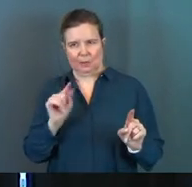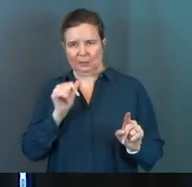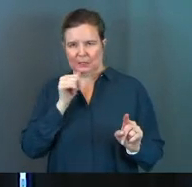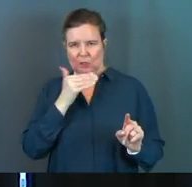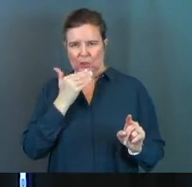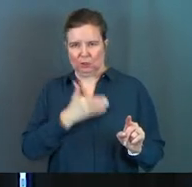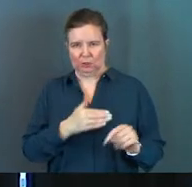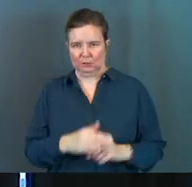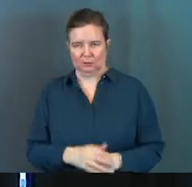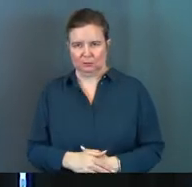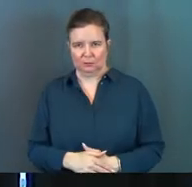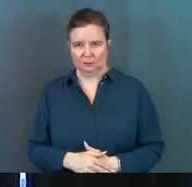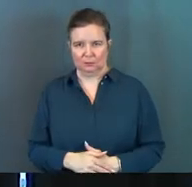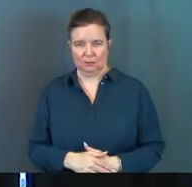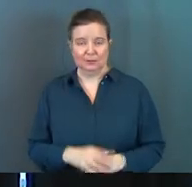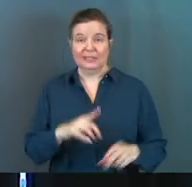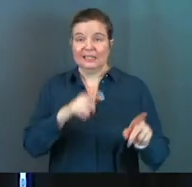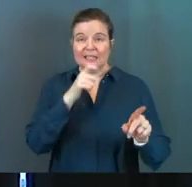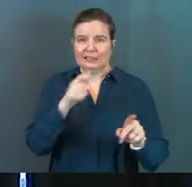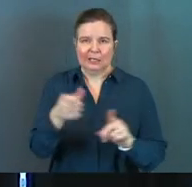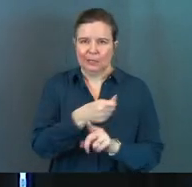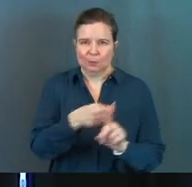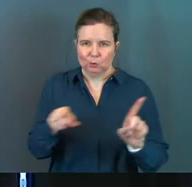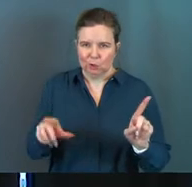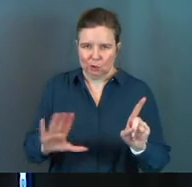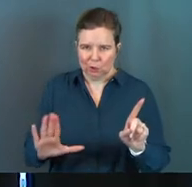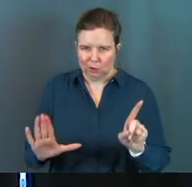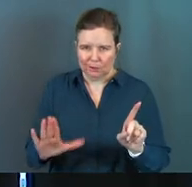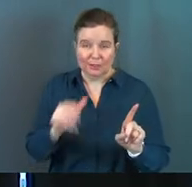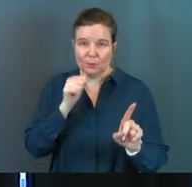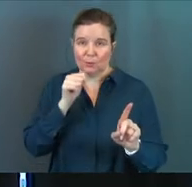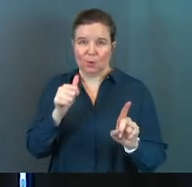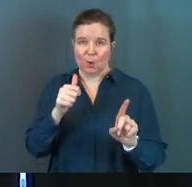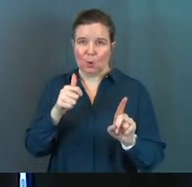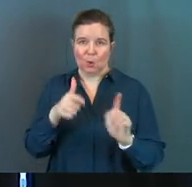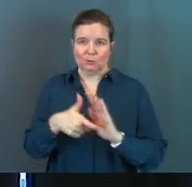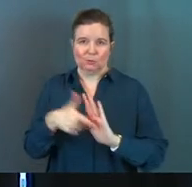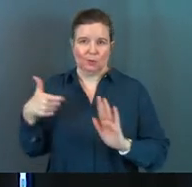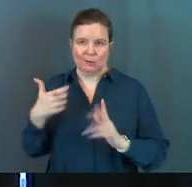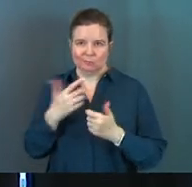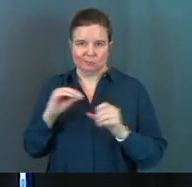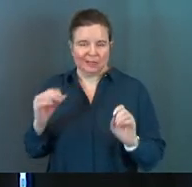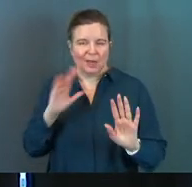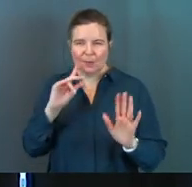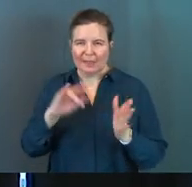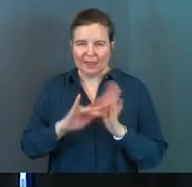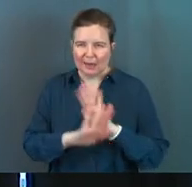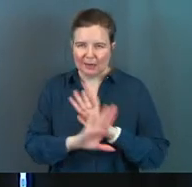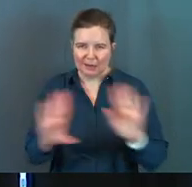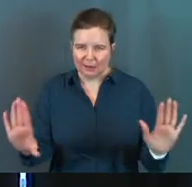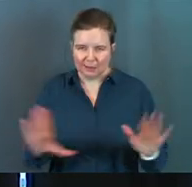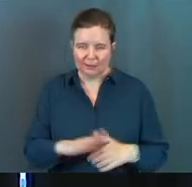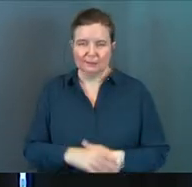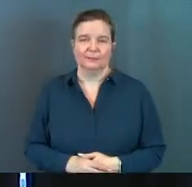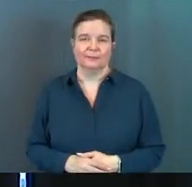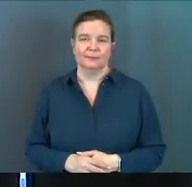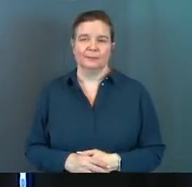is not good. He did not abuse her. There were no marks that were left. I don't mean anything like that.